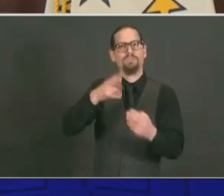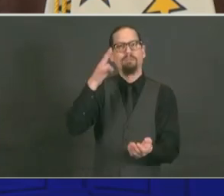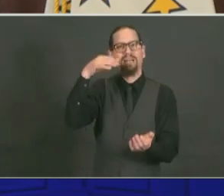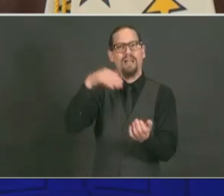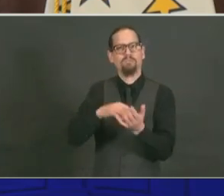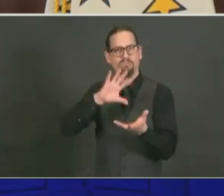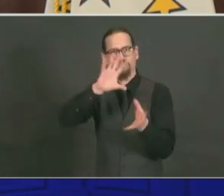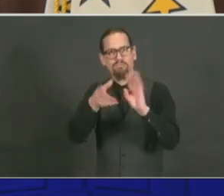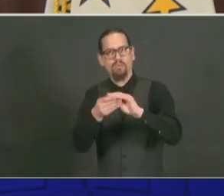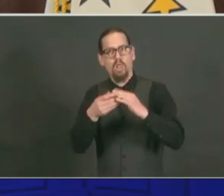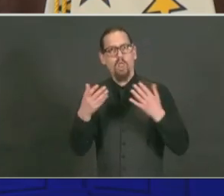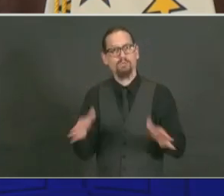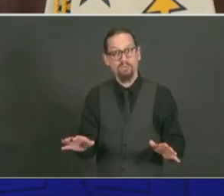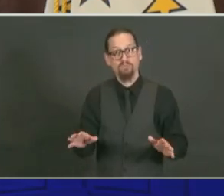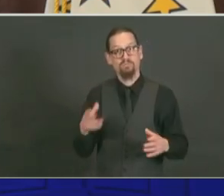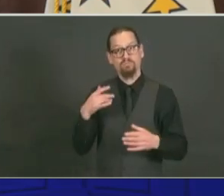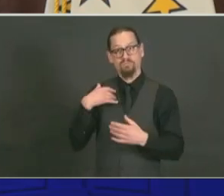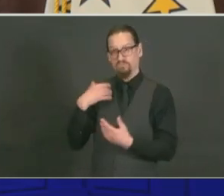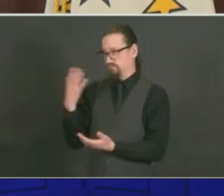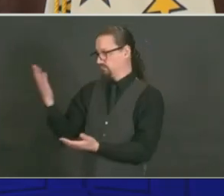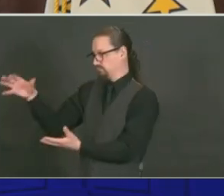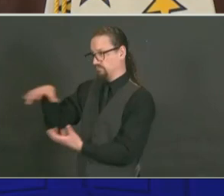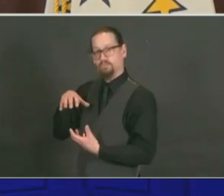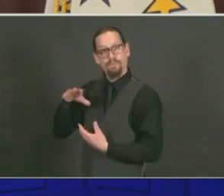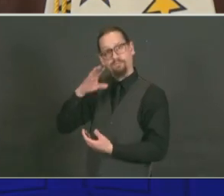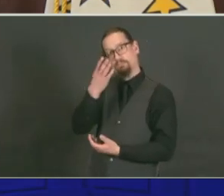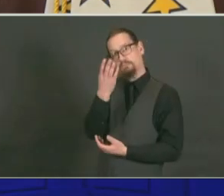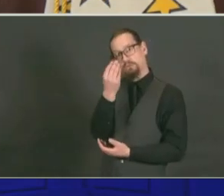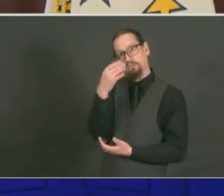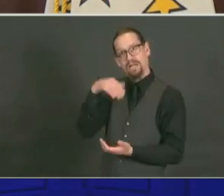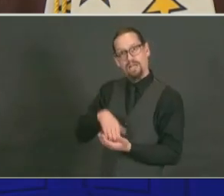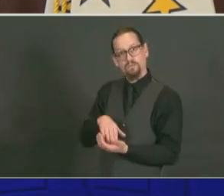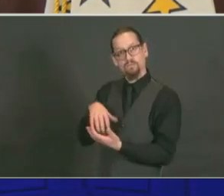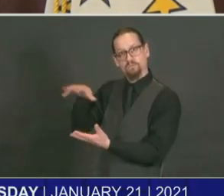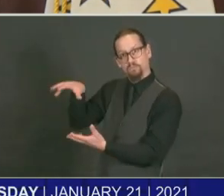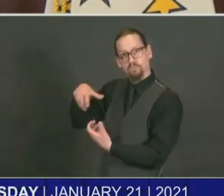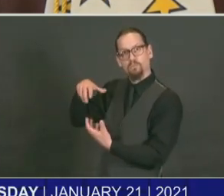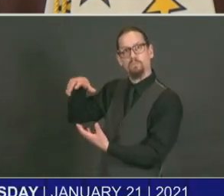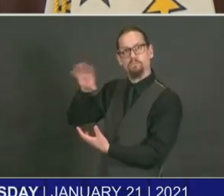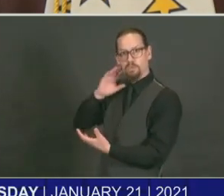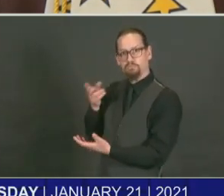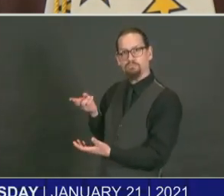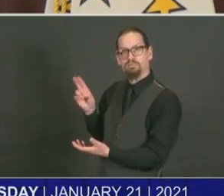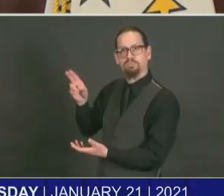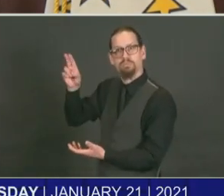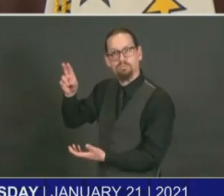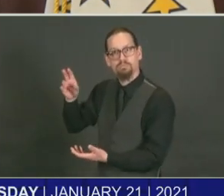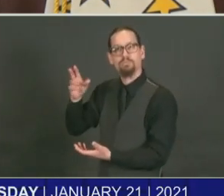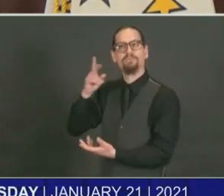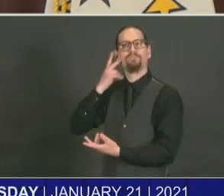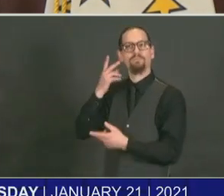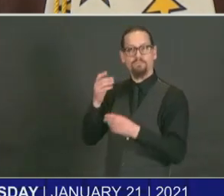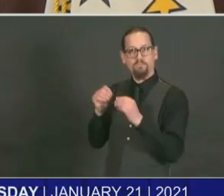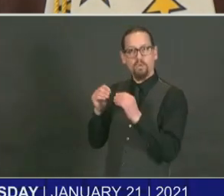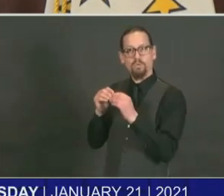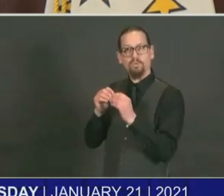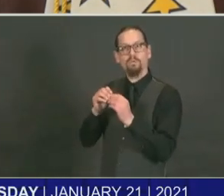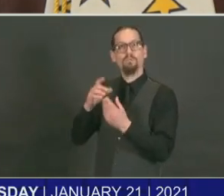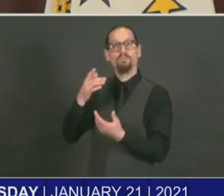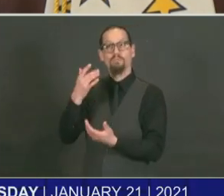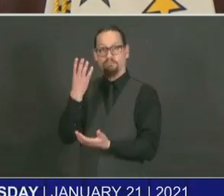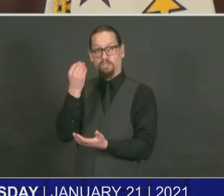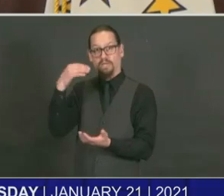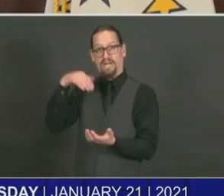we've only been getting 14,000 doses per week, we are going to be administering more than 14,000 doses a week because we're starting to administer